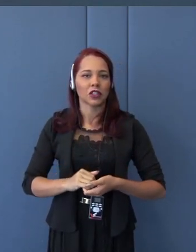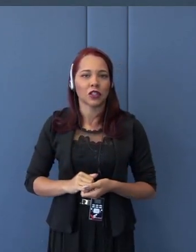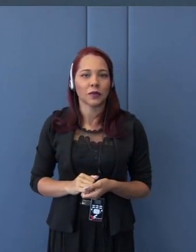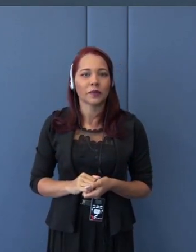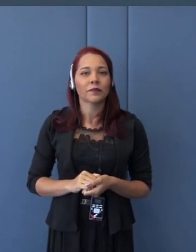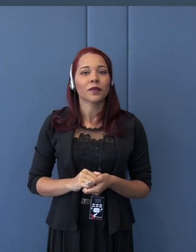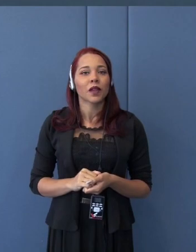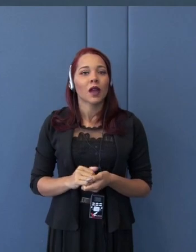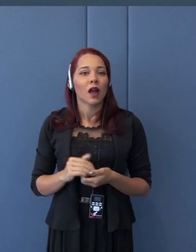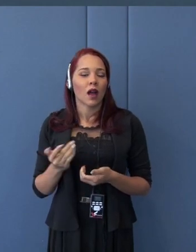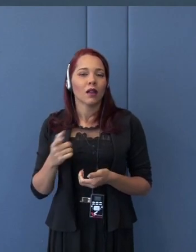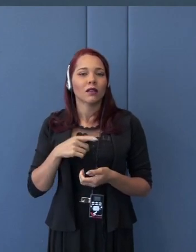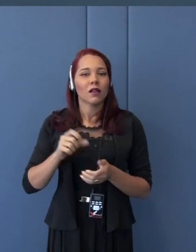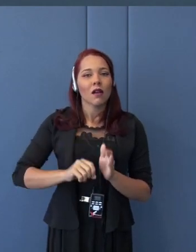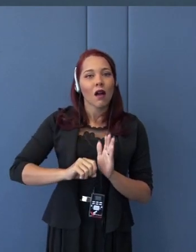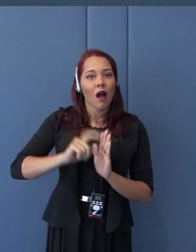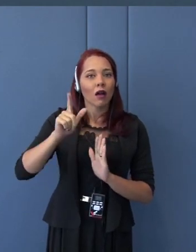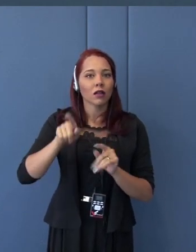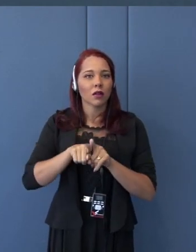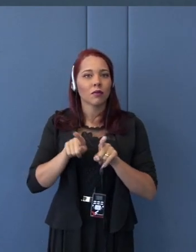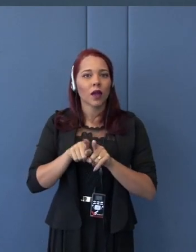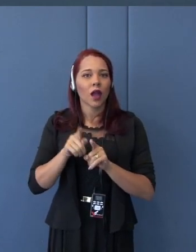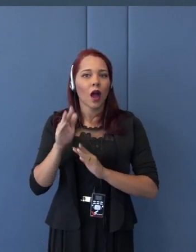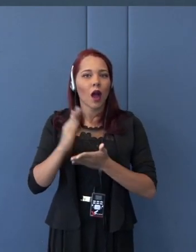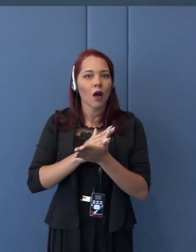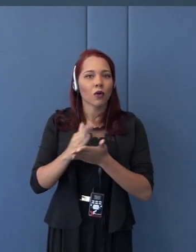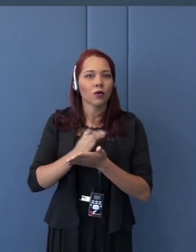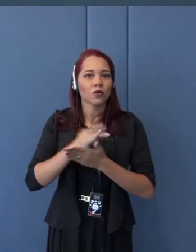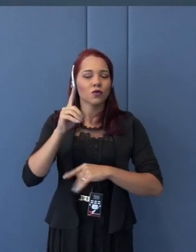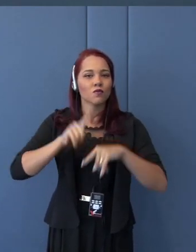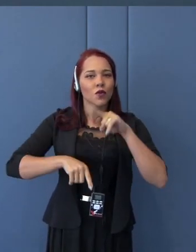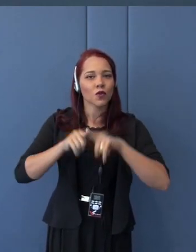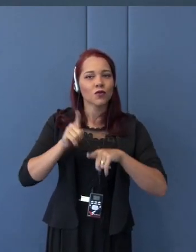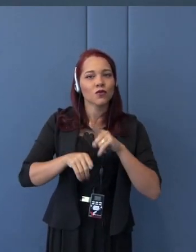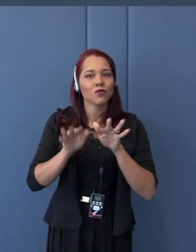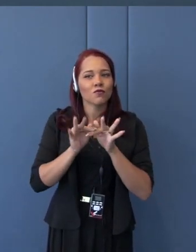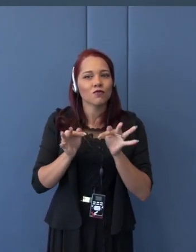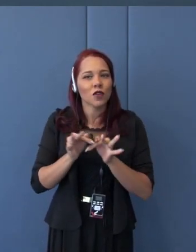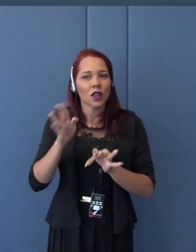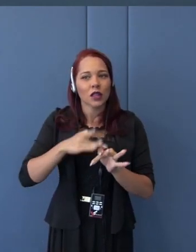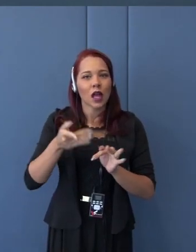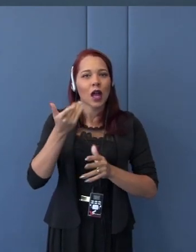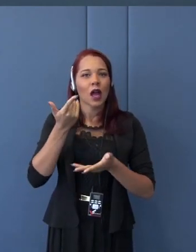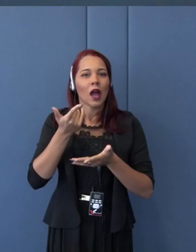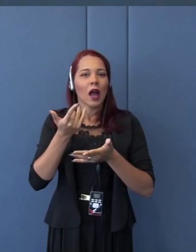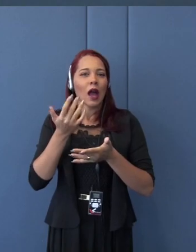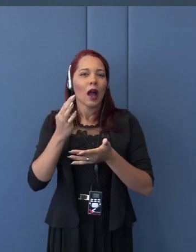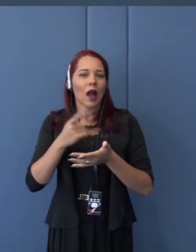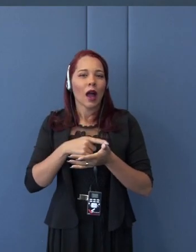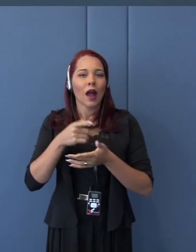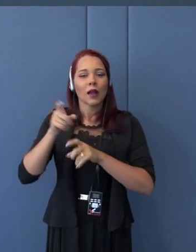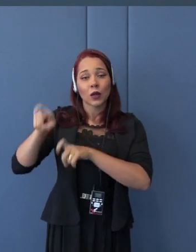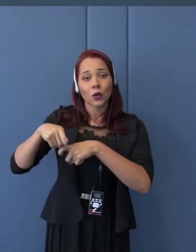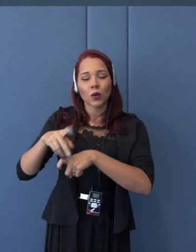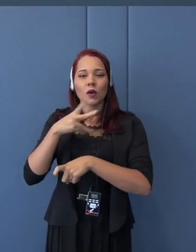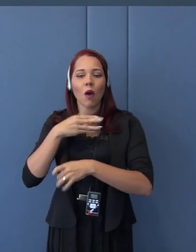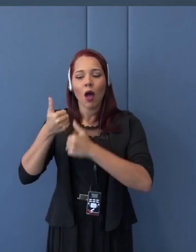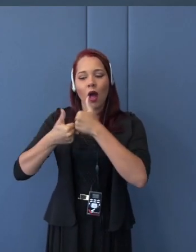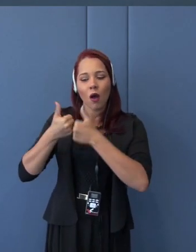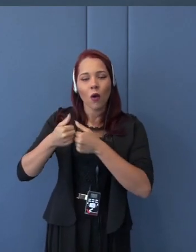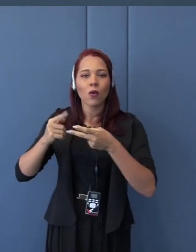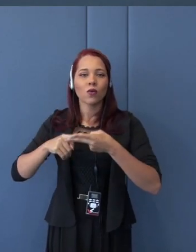the sensitive agriculture products such as rice, wheat, daily